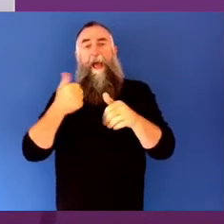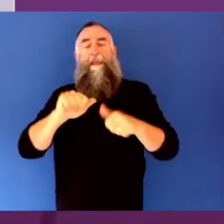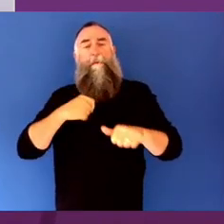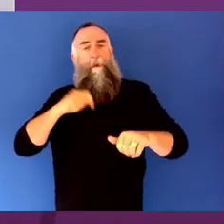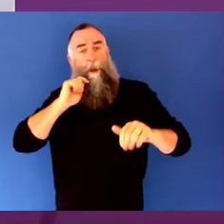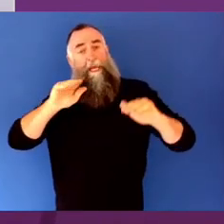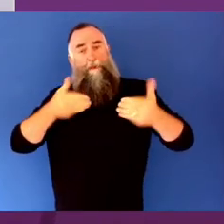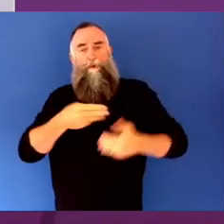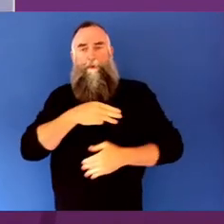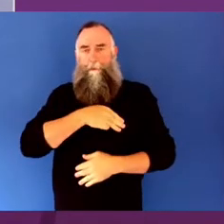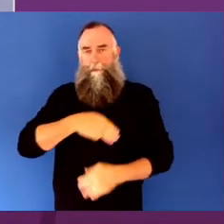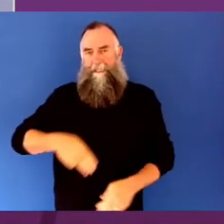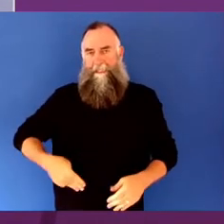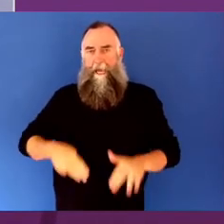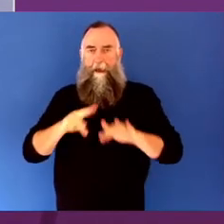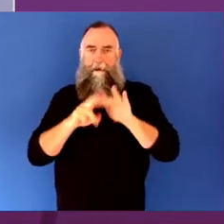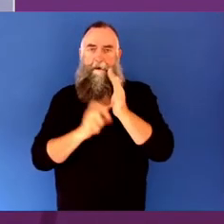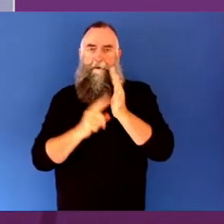Rachel.